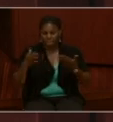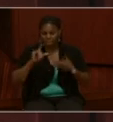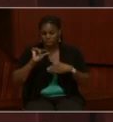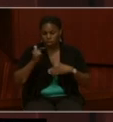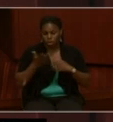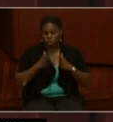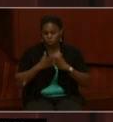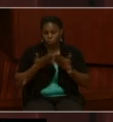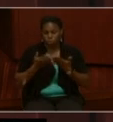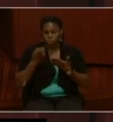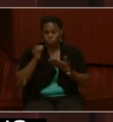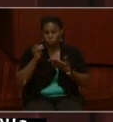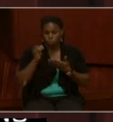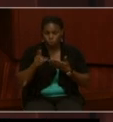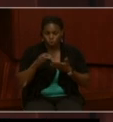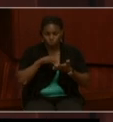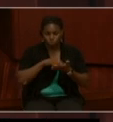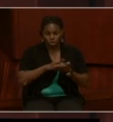records?